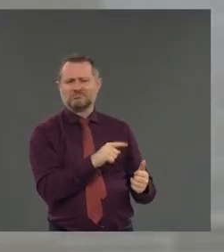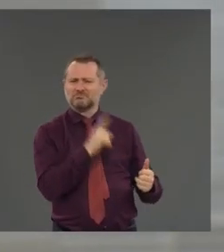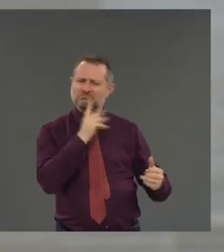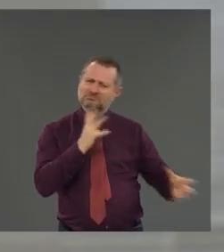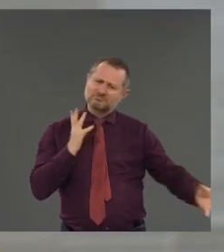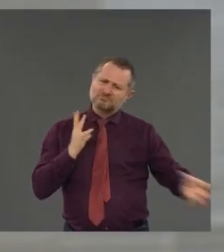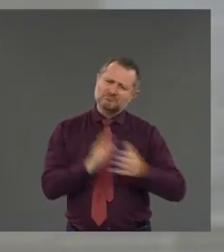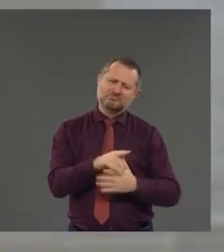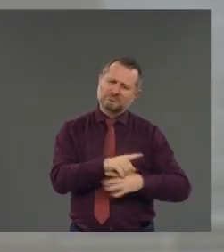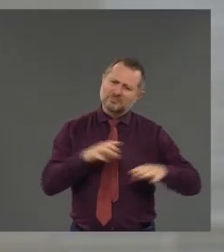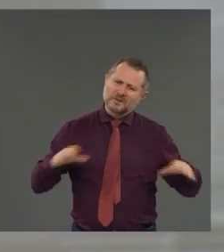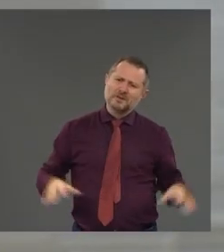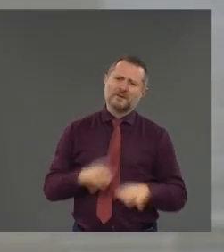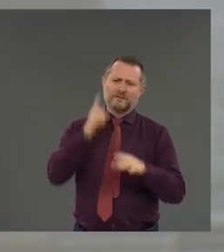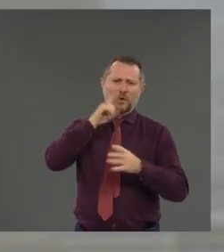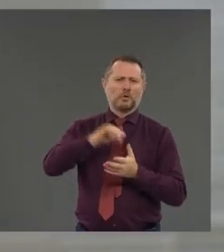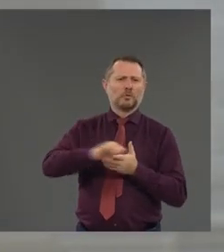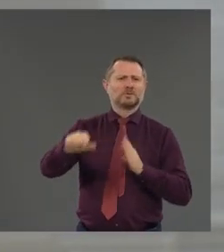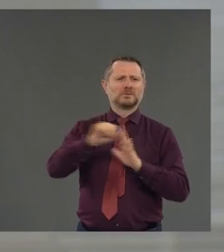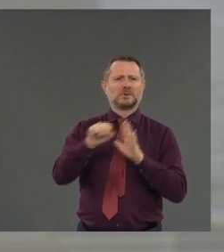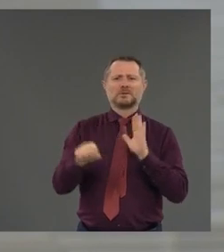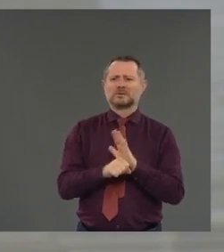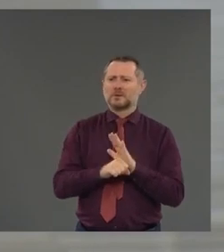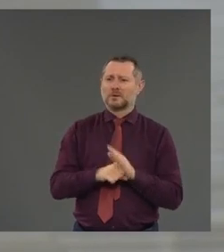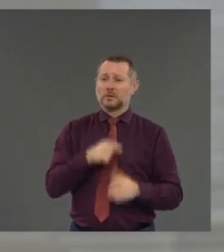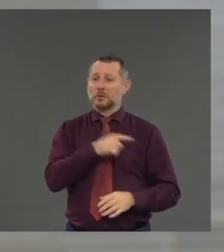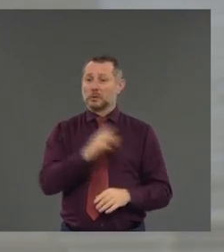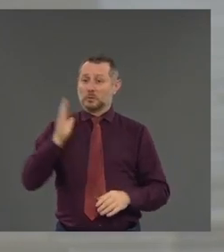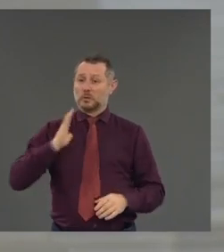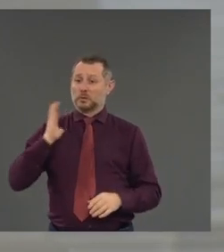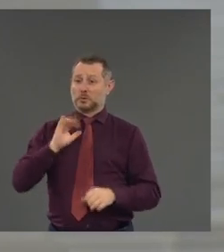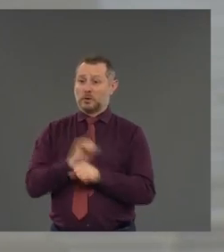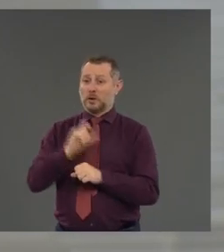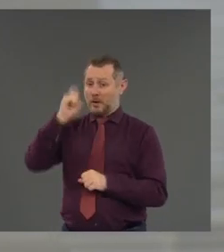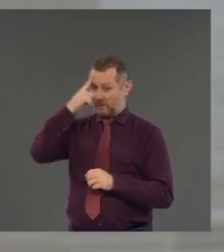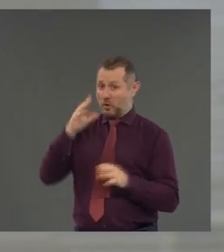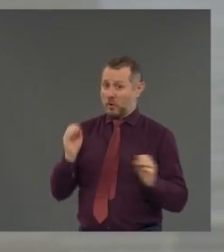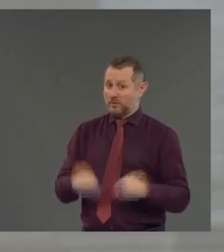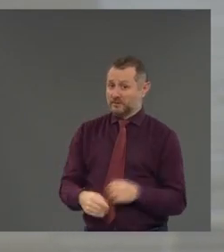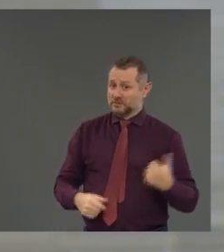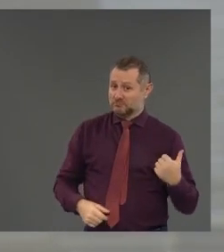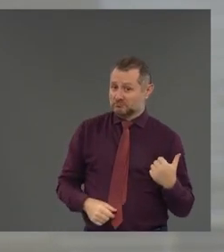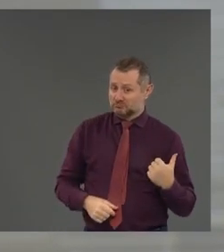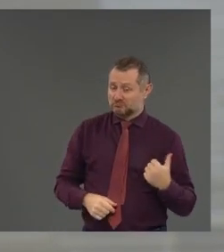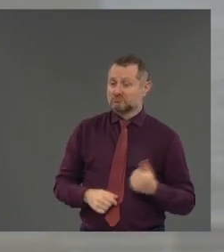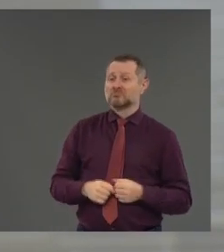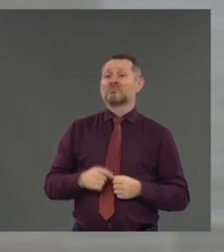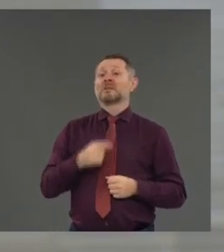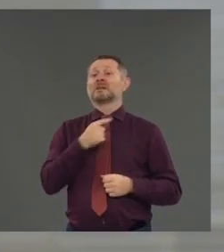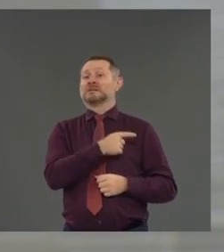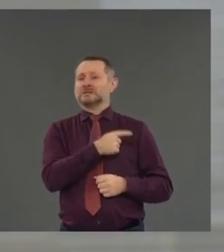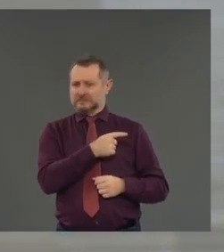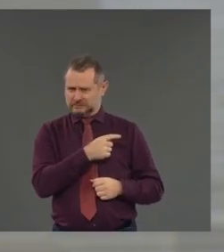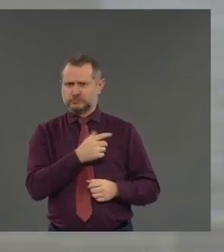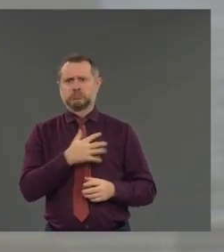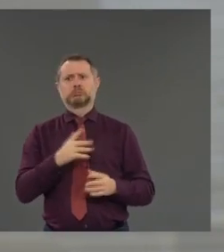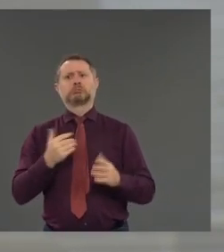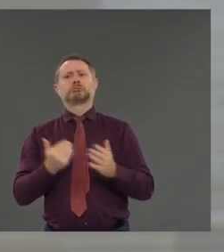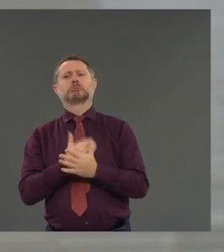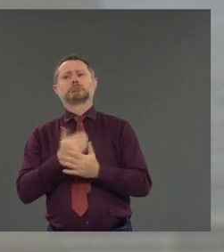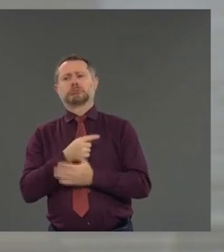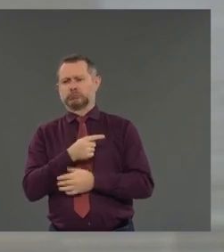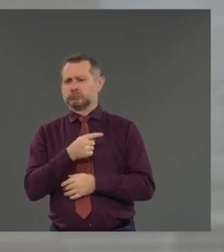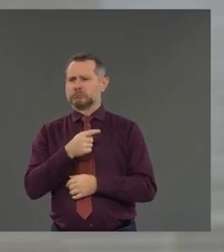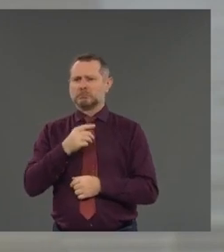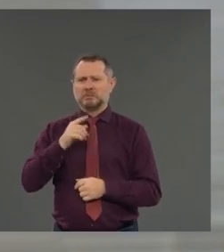worked in the governor's office and was primarily responsible for getting the new Tappan Zee bridge built before he went to